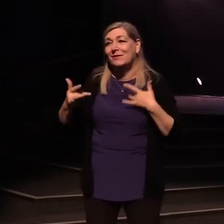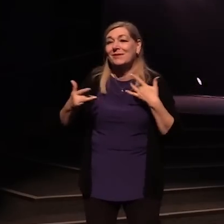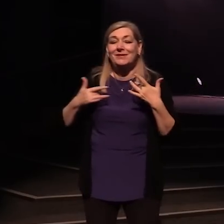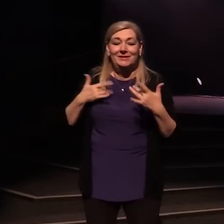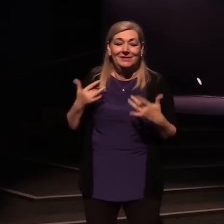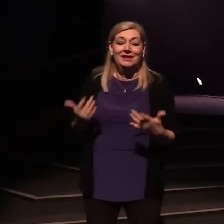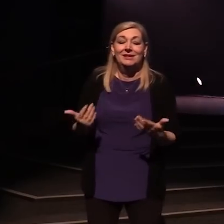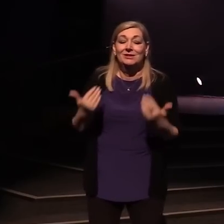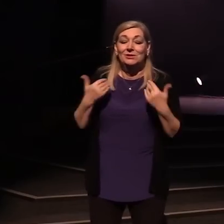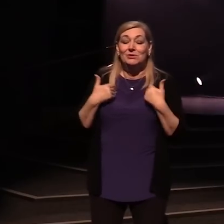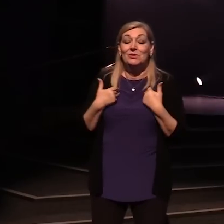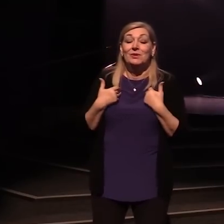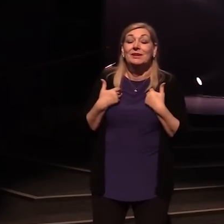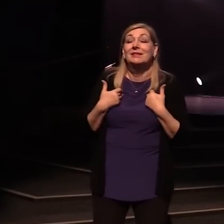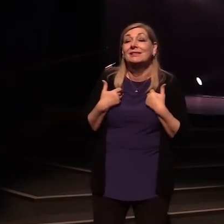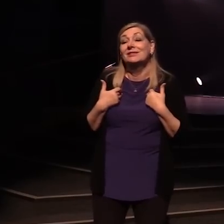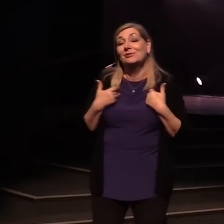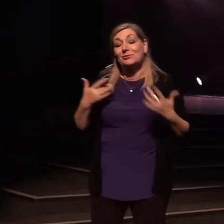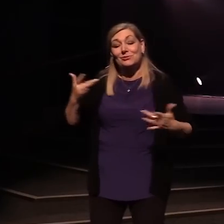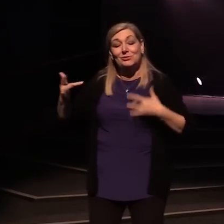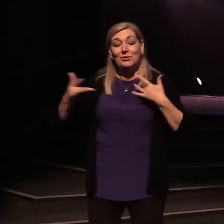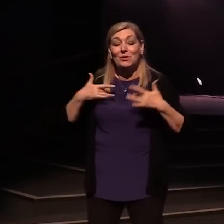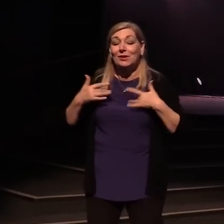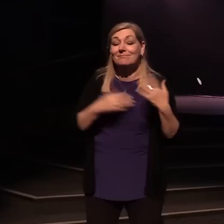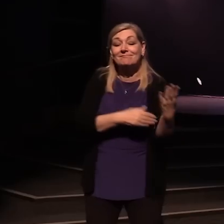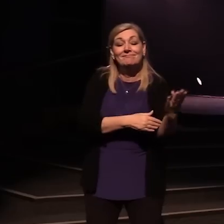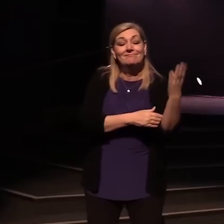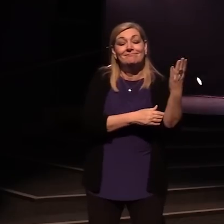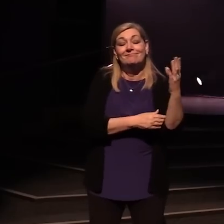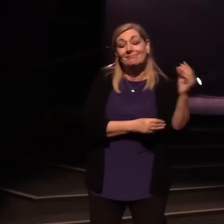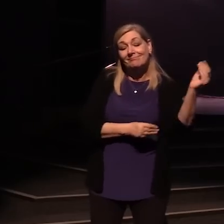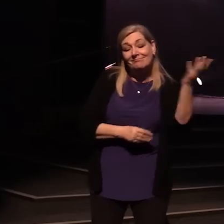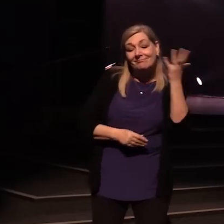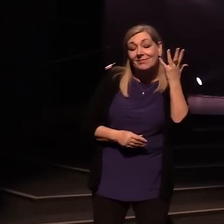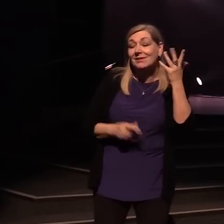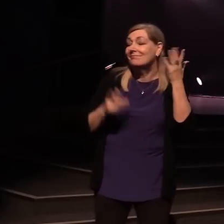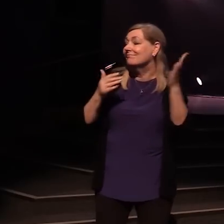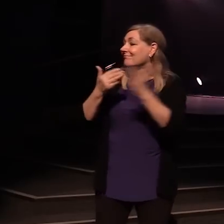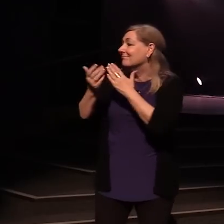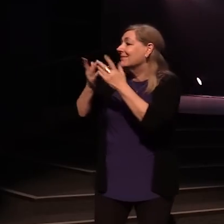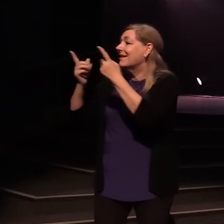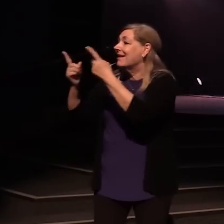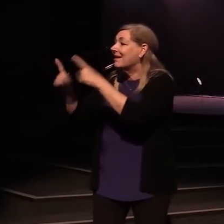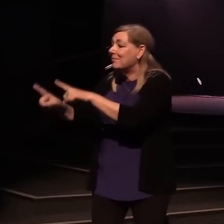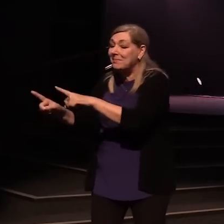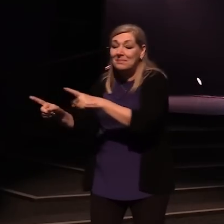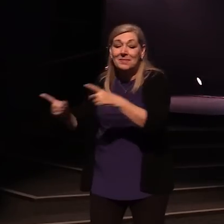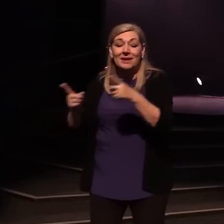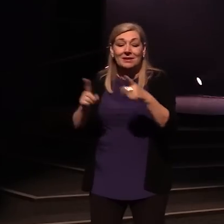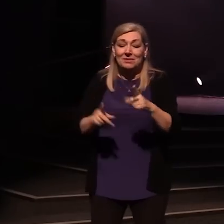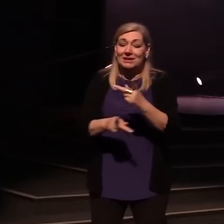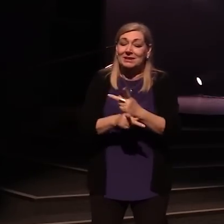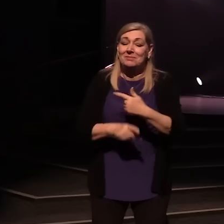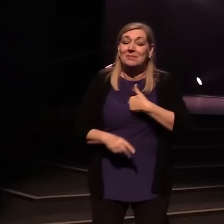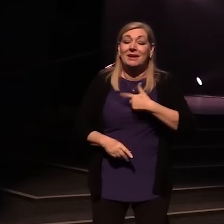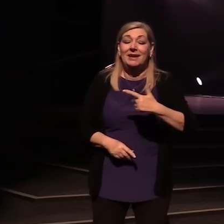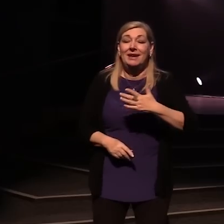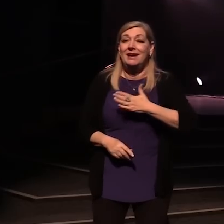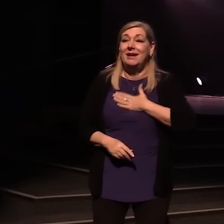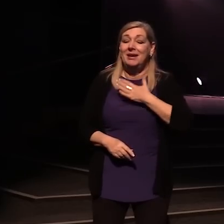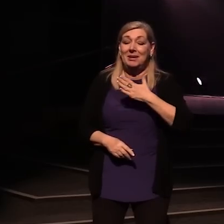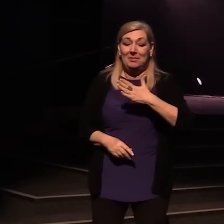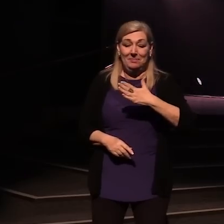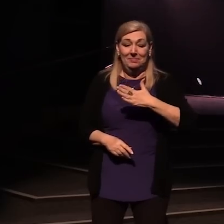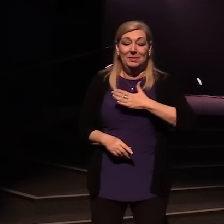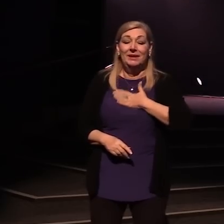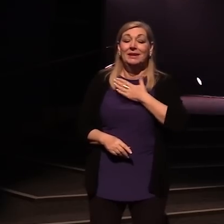And I've got joy in the sunshine, joy in the rain. You keep me dancing again and